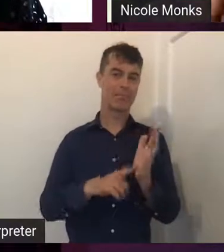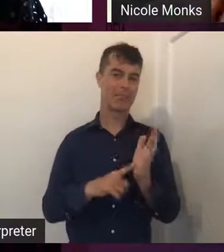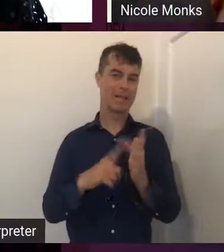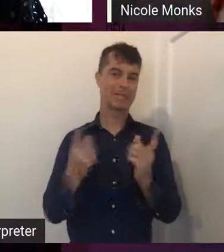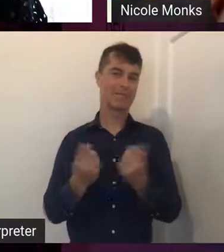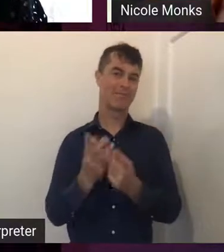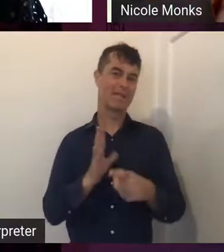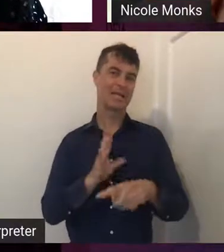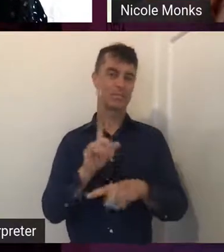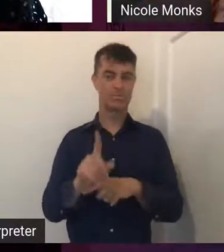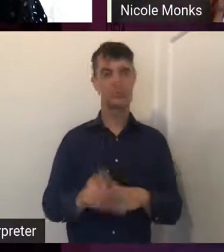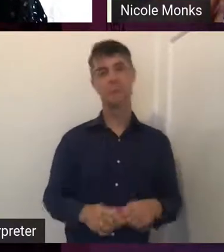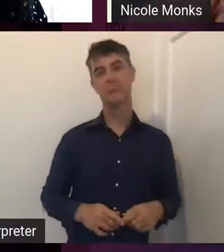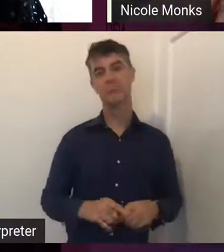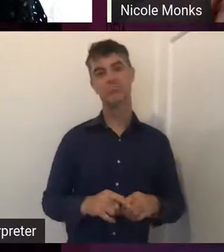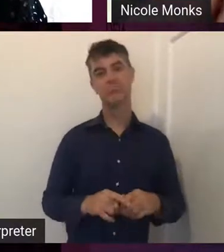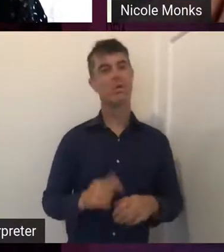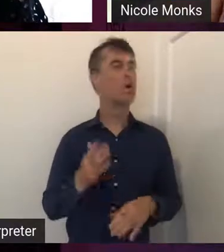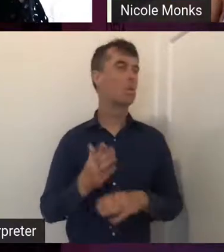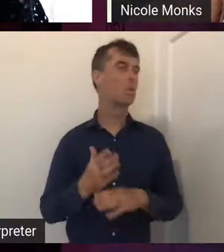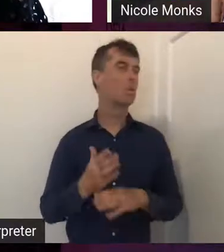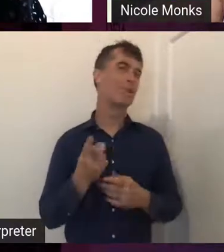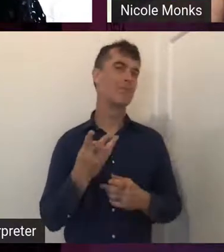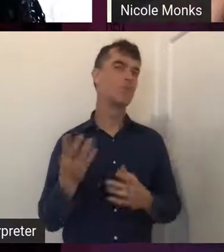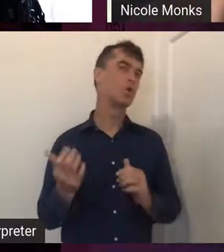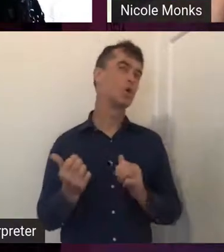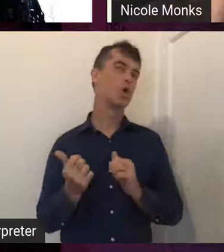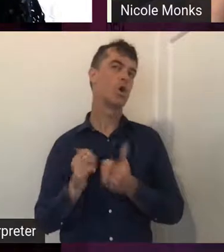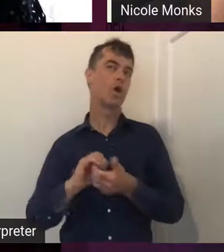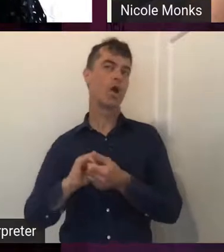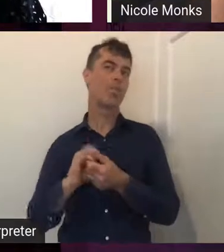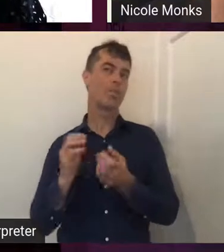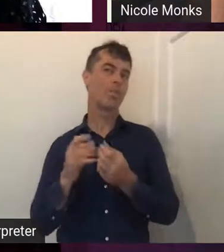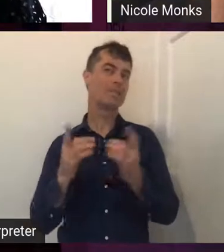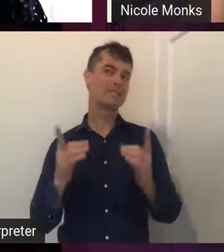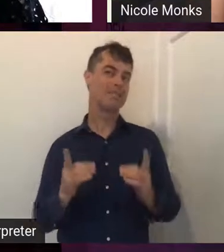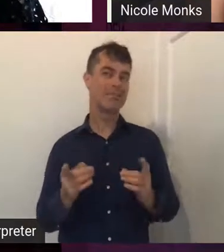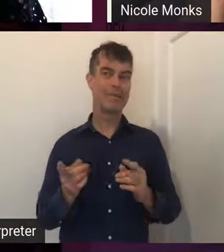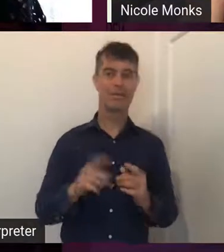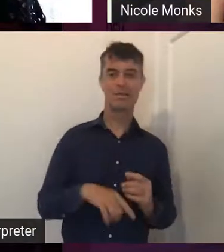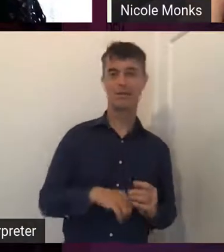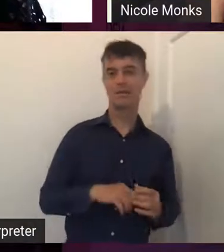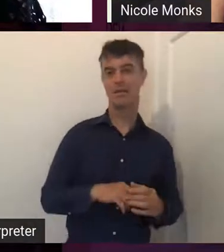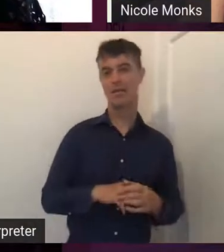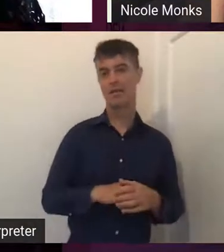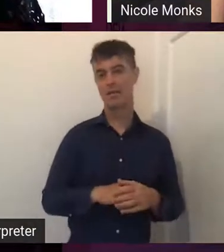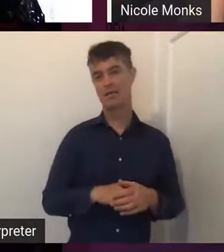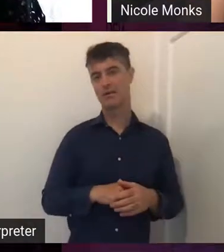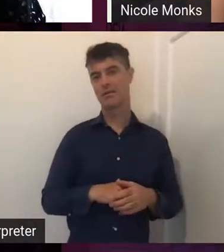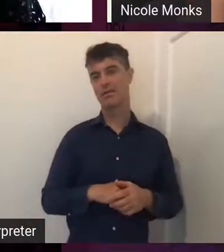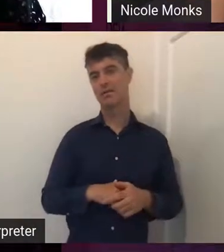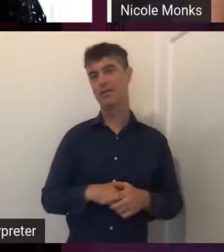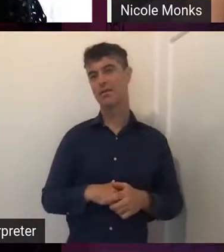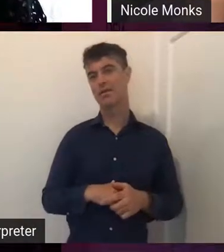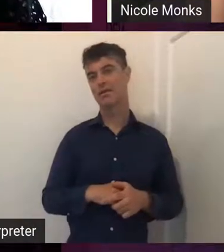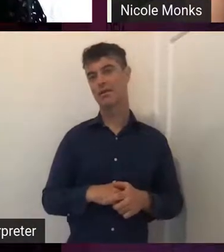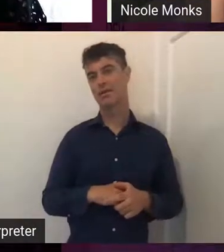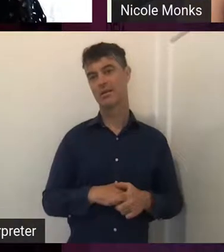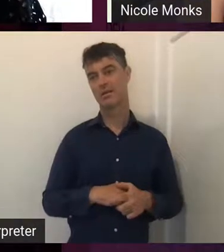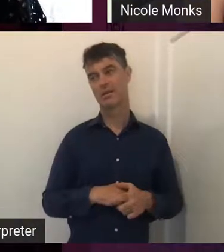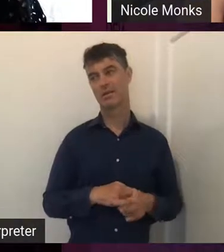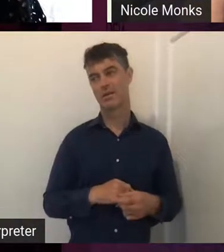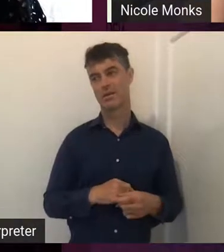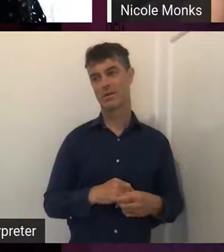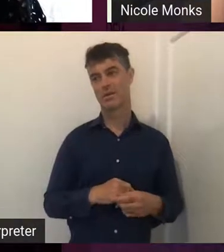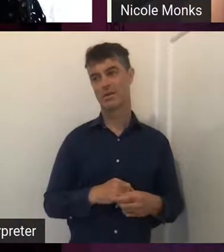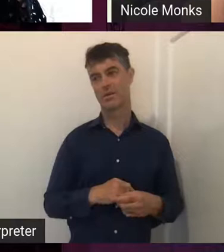And, yeah, I've been working on a few collaboratives with the design. And then, yeah, I'll be happily getting, I'll have